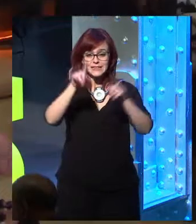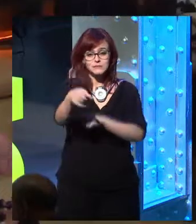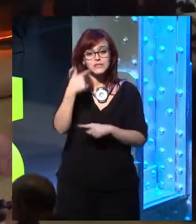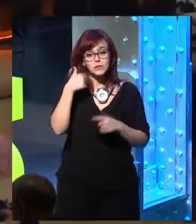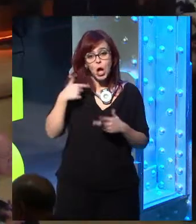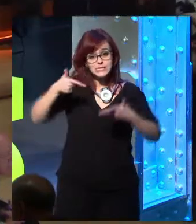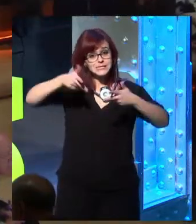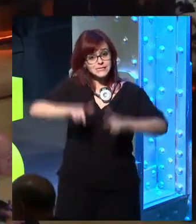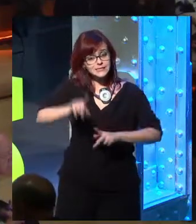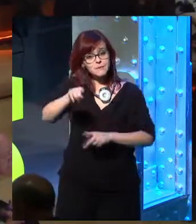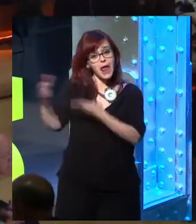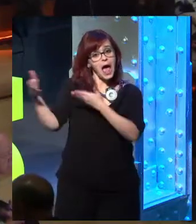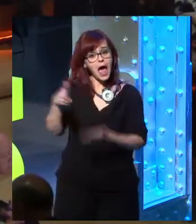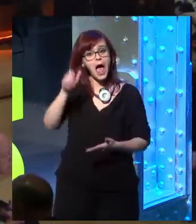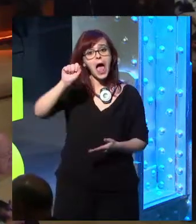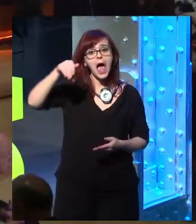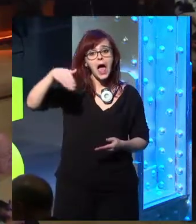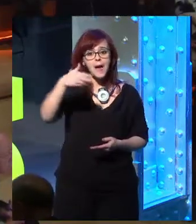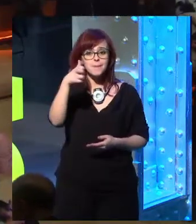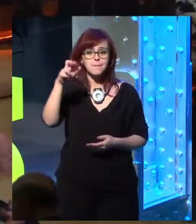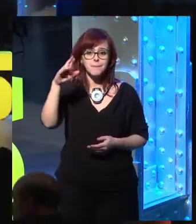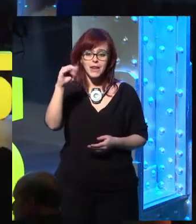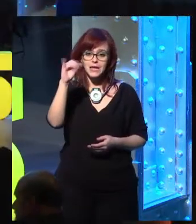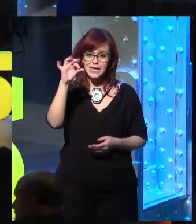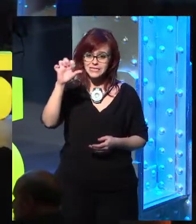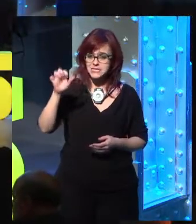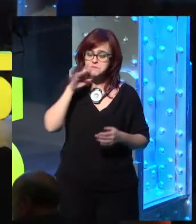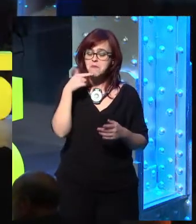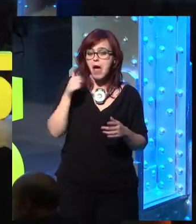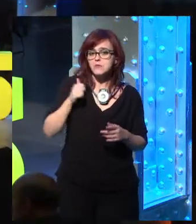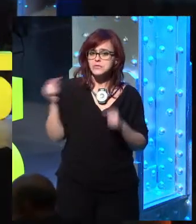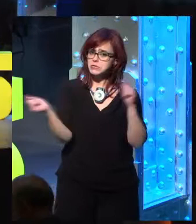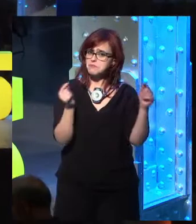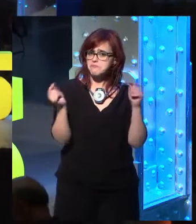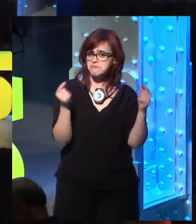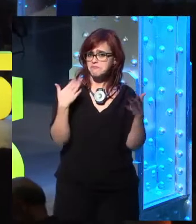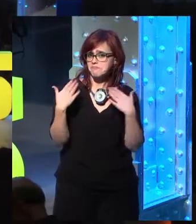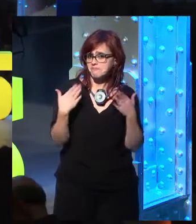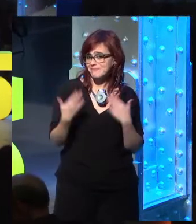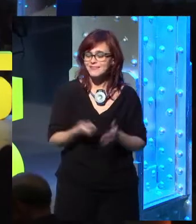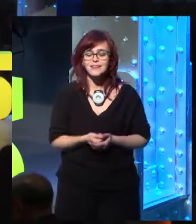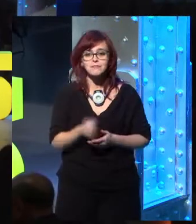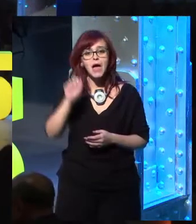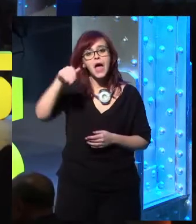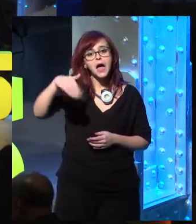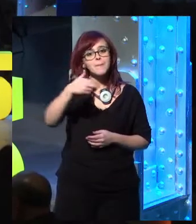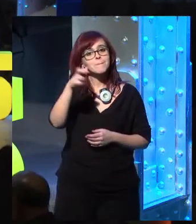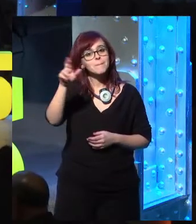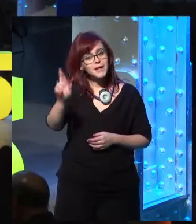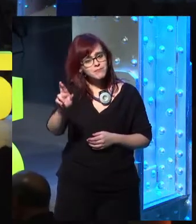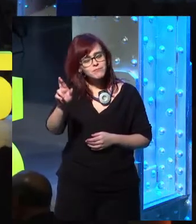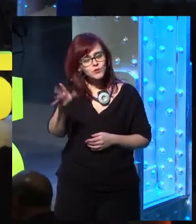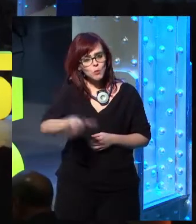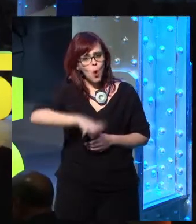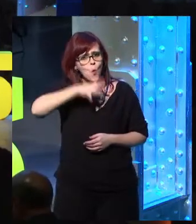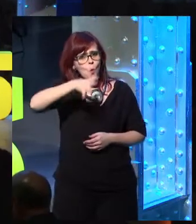And I'm going to sit down and I'll invite Amber Case again to join us and to have a chat. Amber, please.